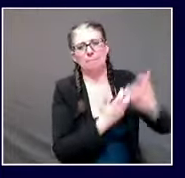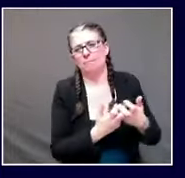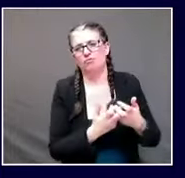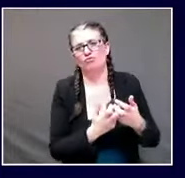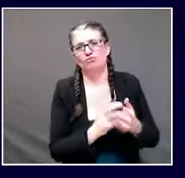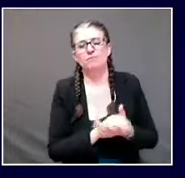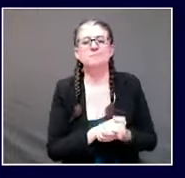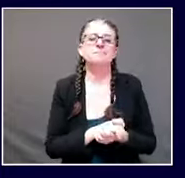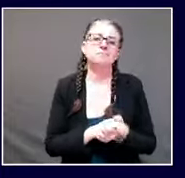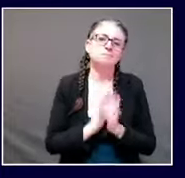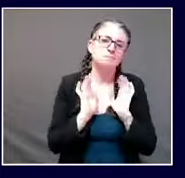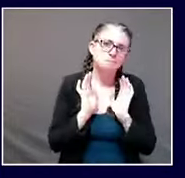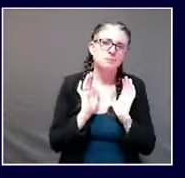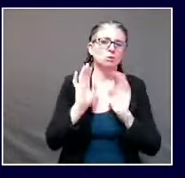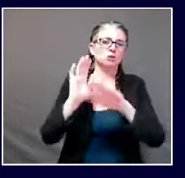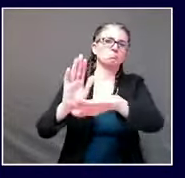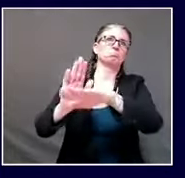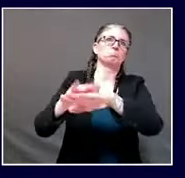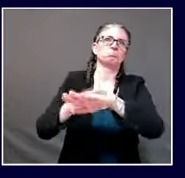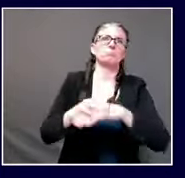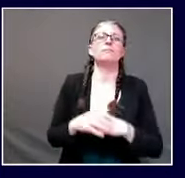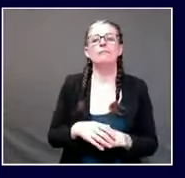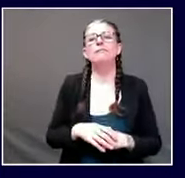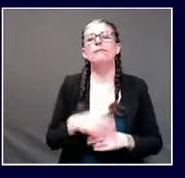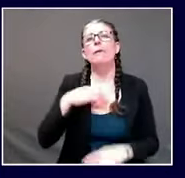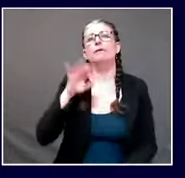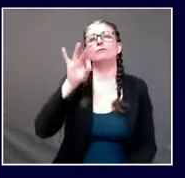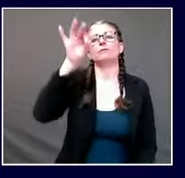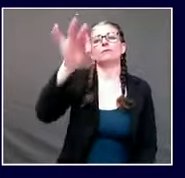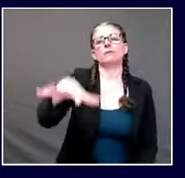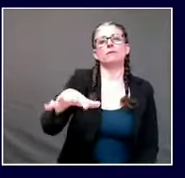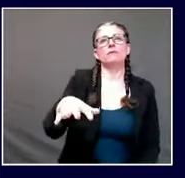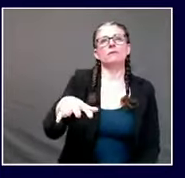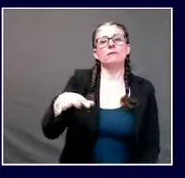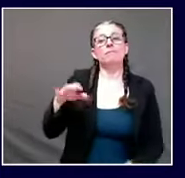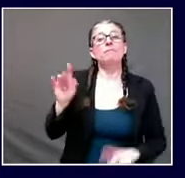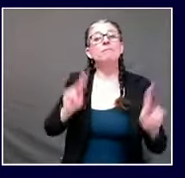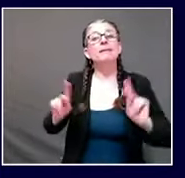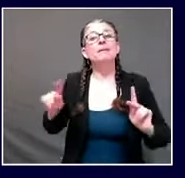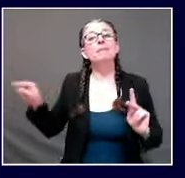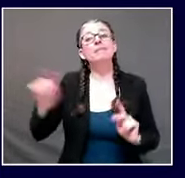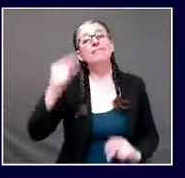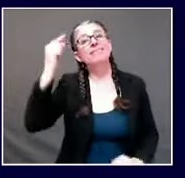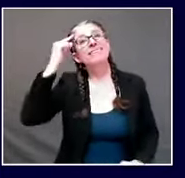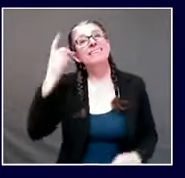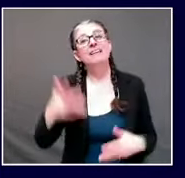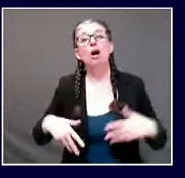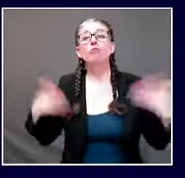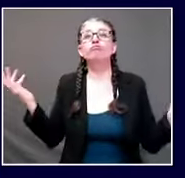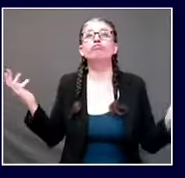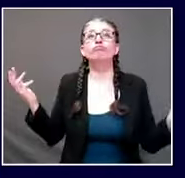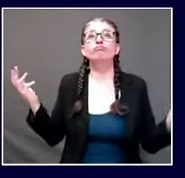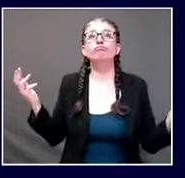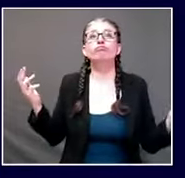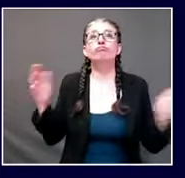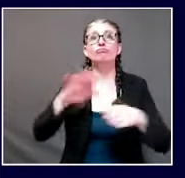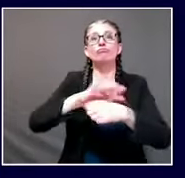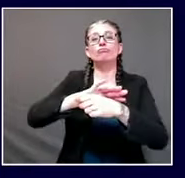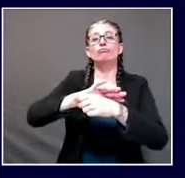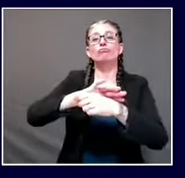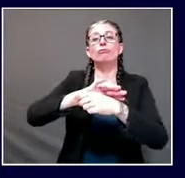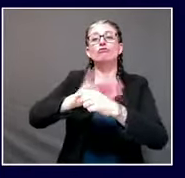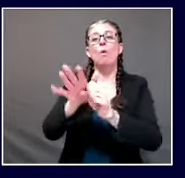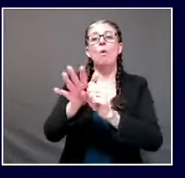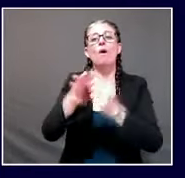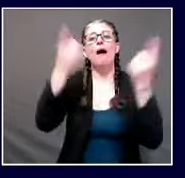19 is a virus and it transmits itself all across a community what's really been happening is an expanded life